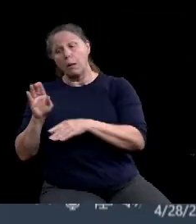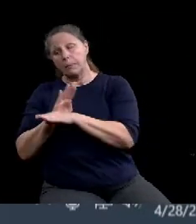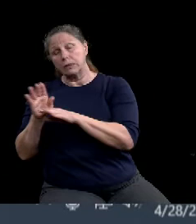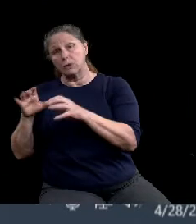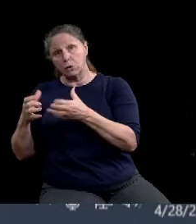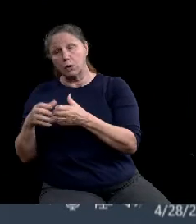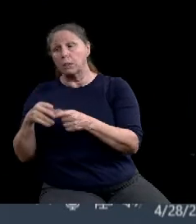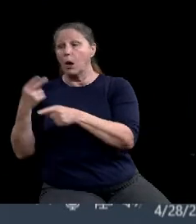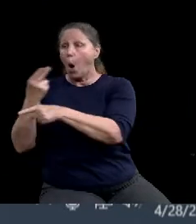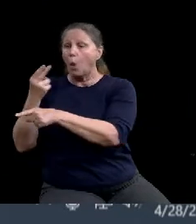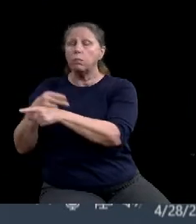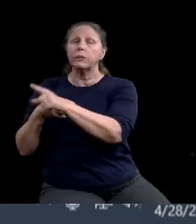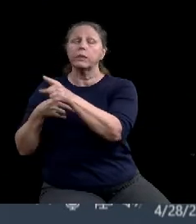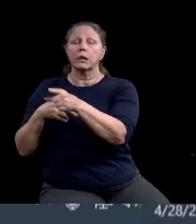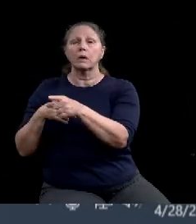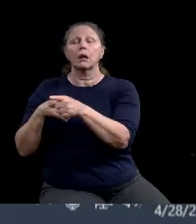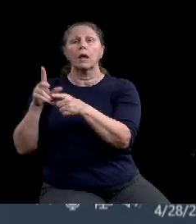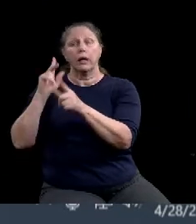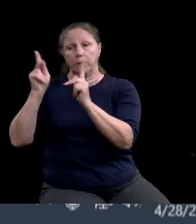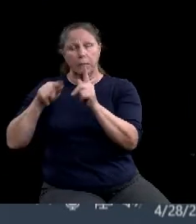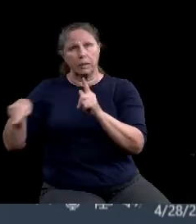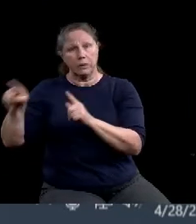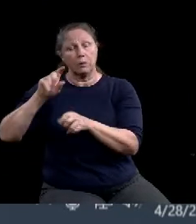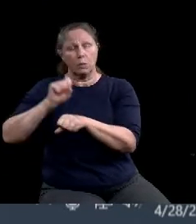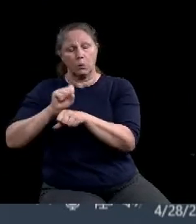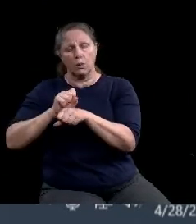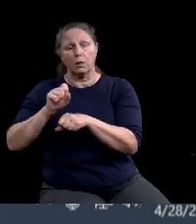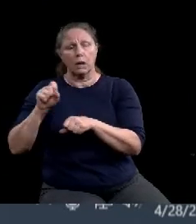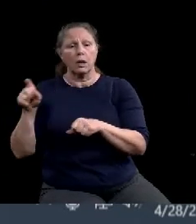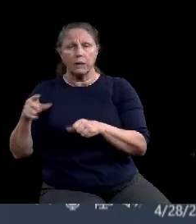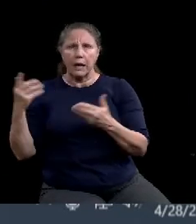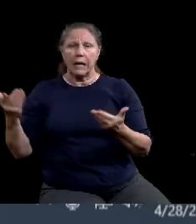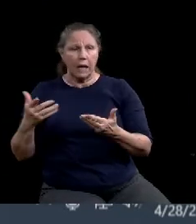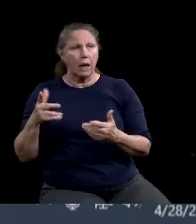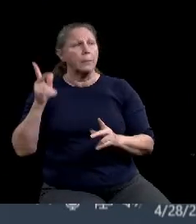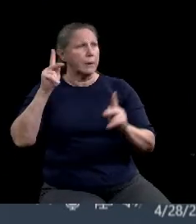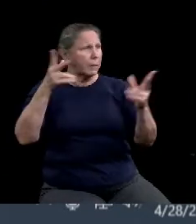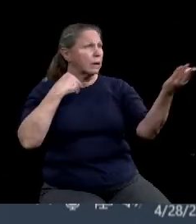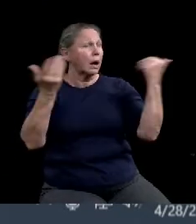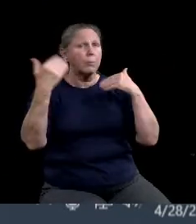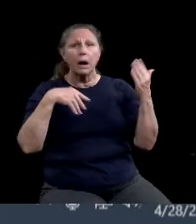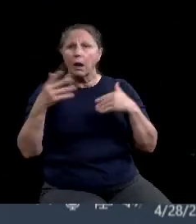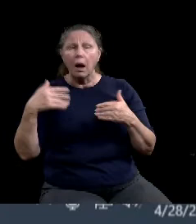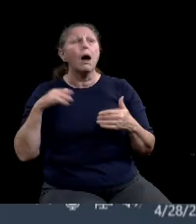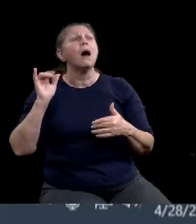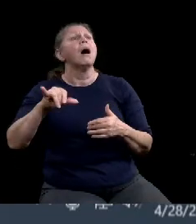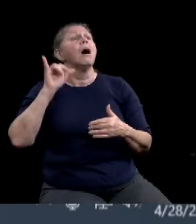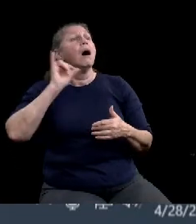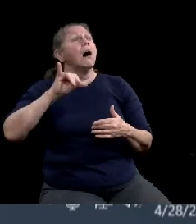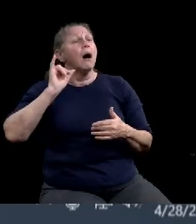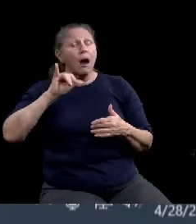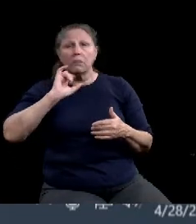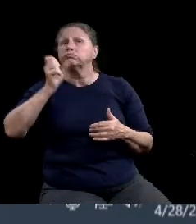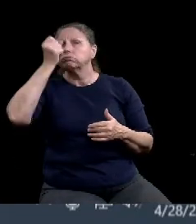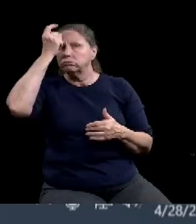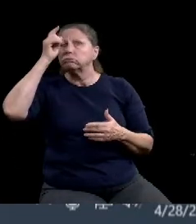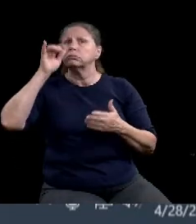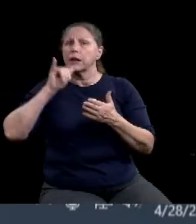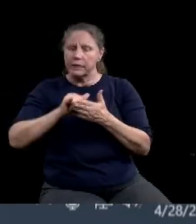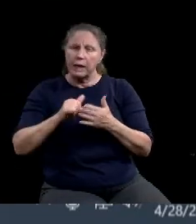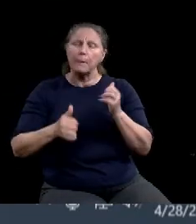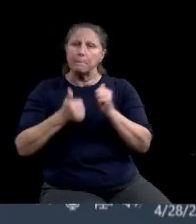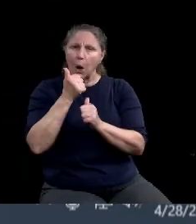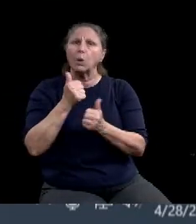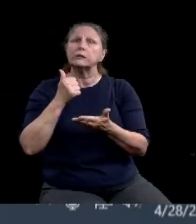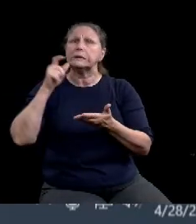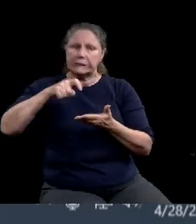Um, that's what they were hearing from their team members on that working group, uh, was this is, this is the most immediate need right now. Um, and their